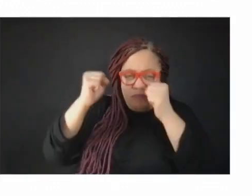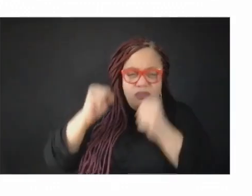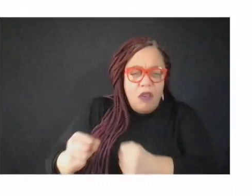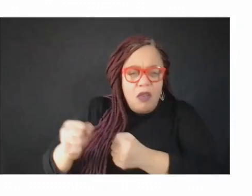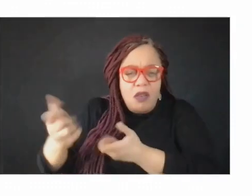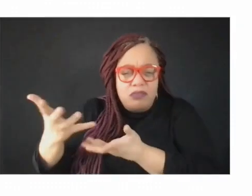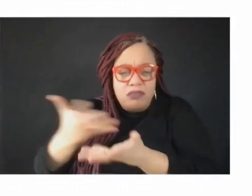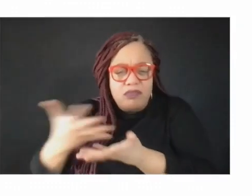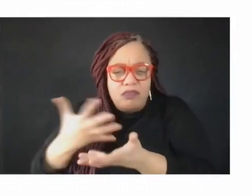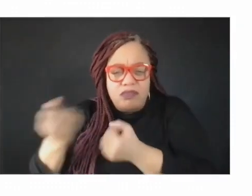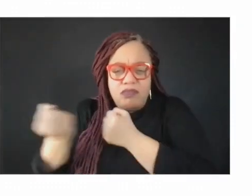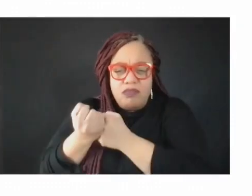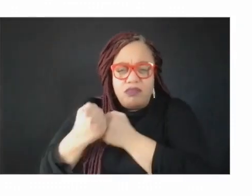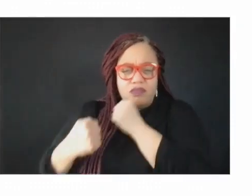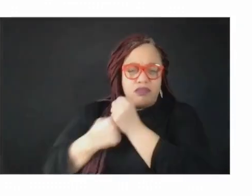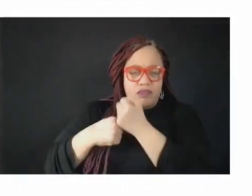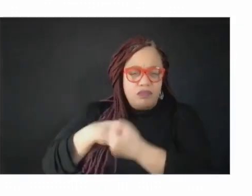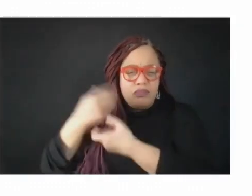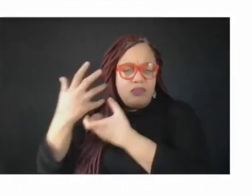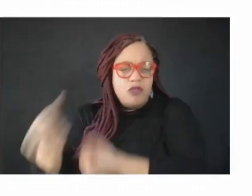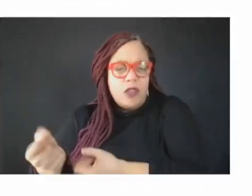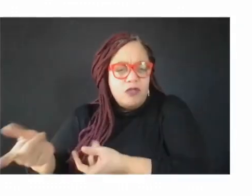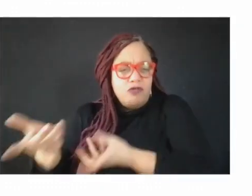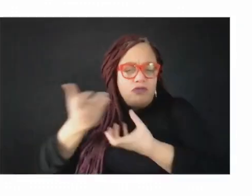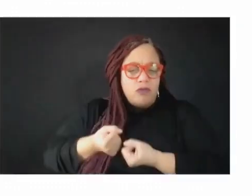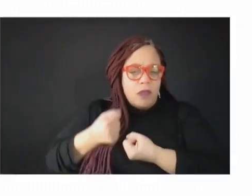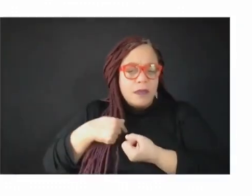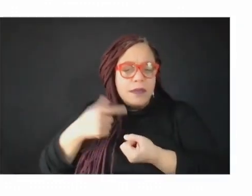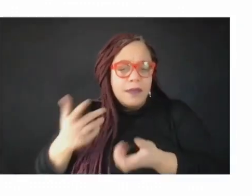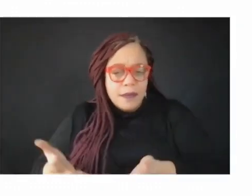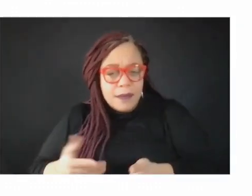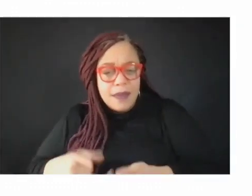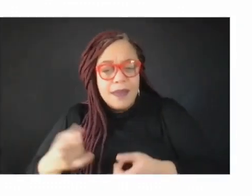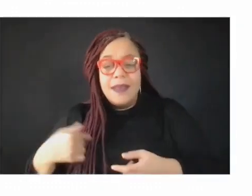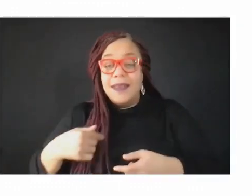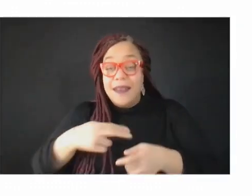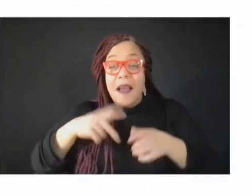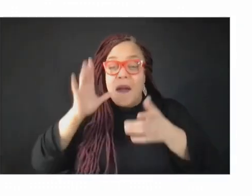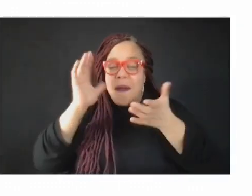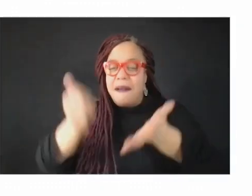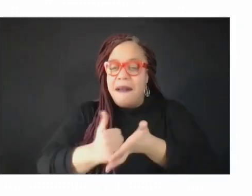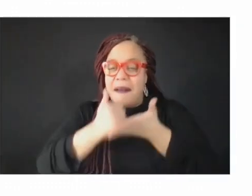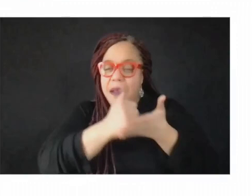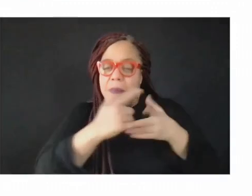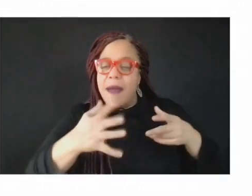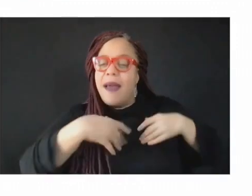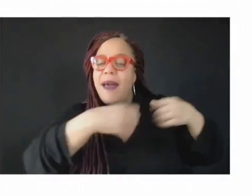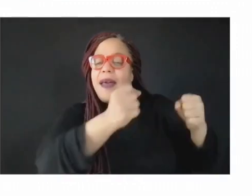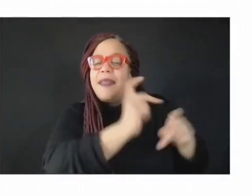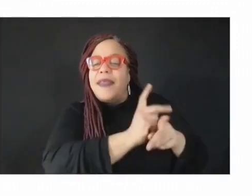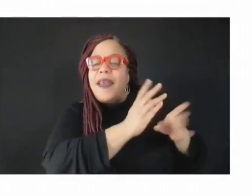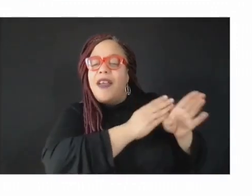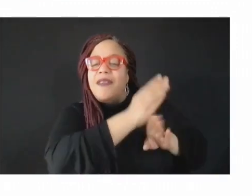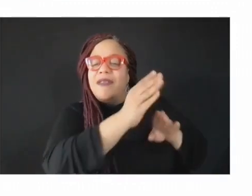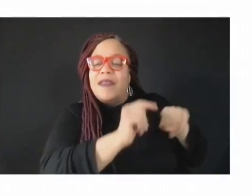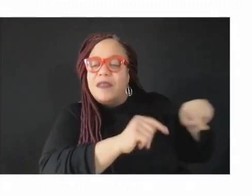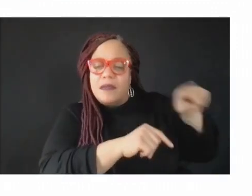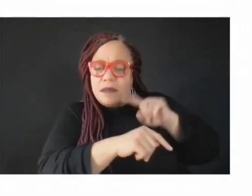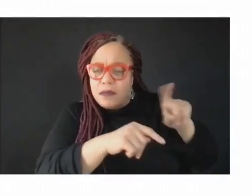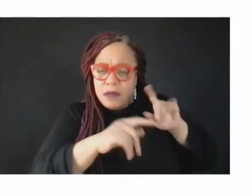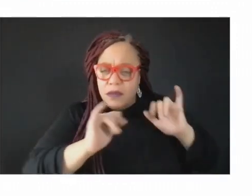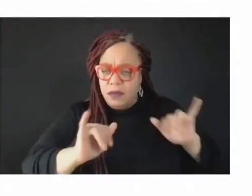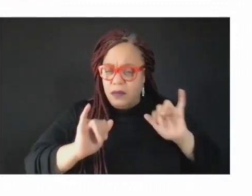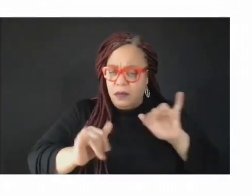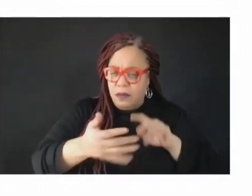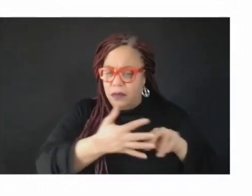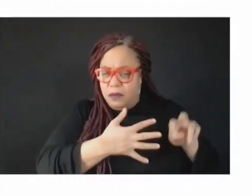credibility needed to help health care professionals navigate cultural nuances. So there's a silver lining in